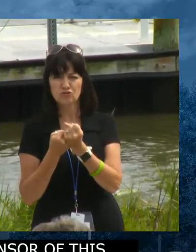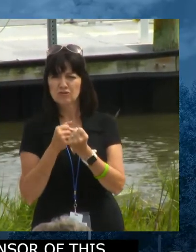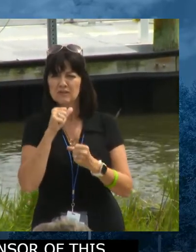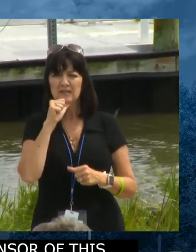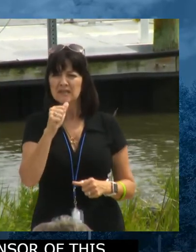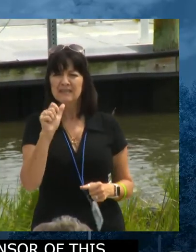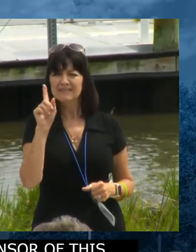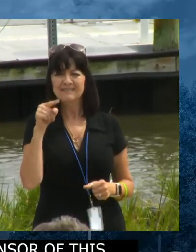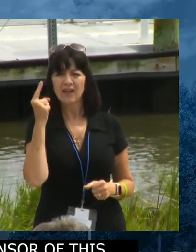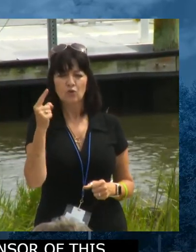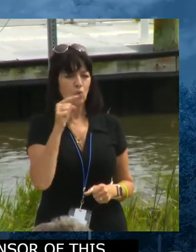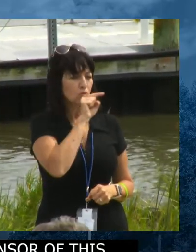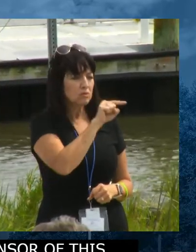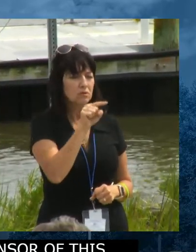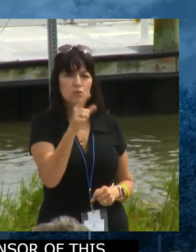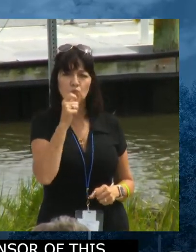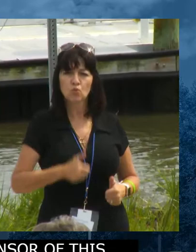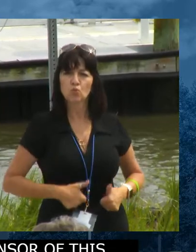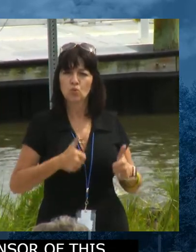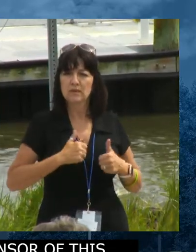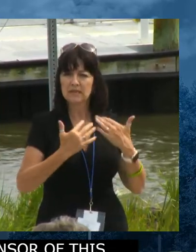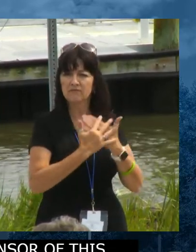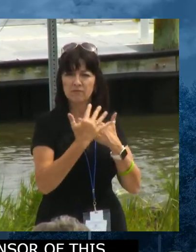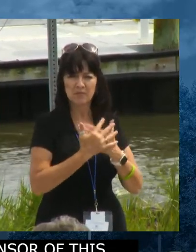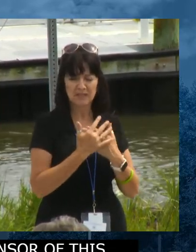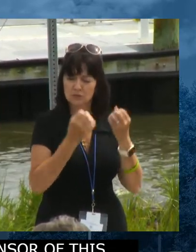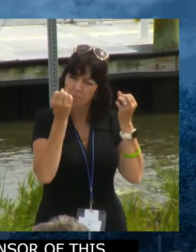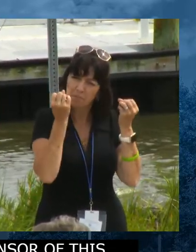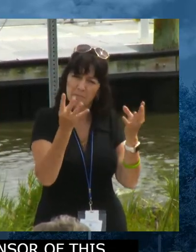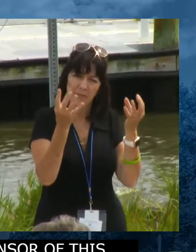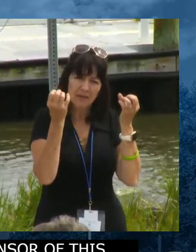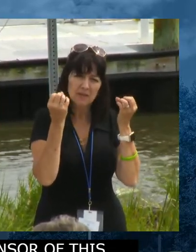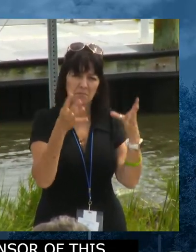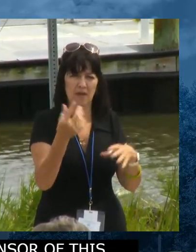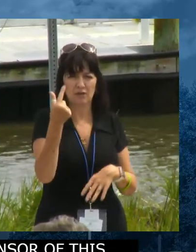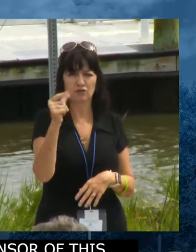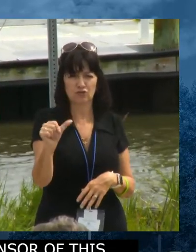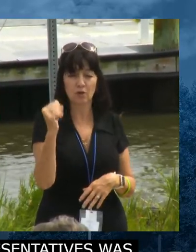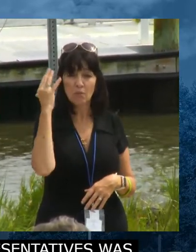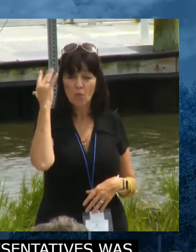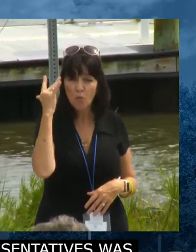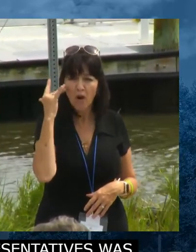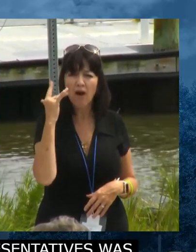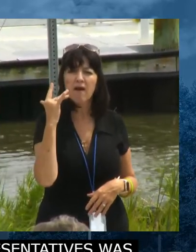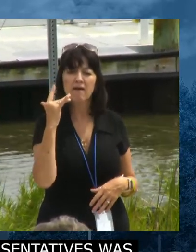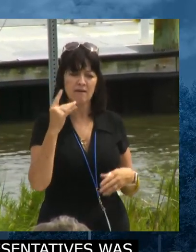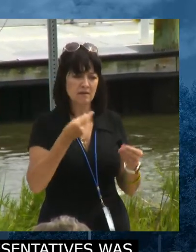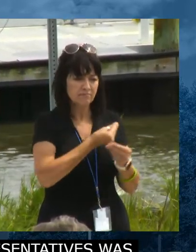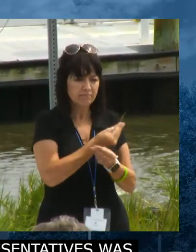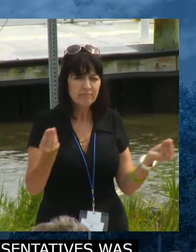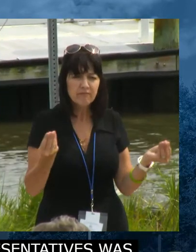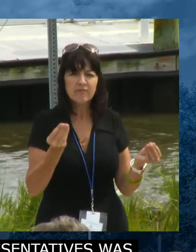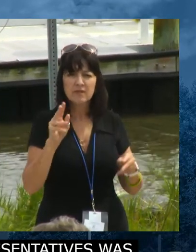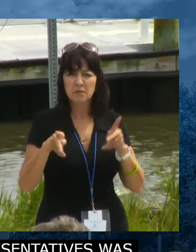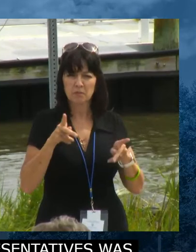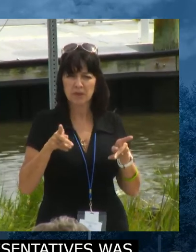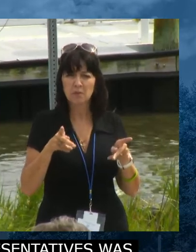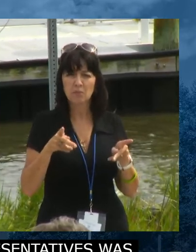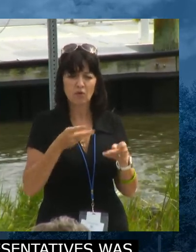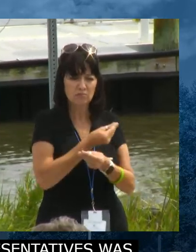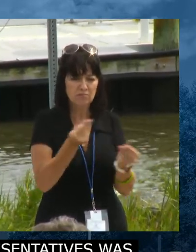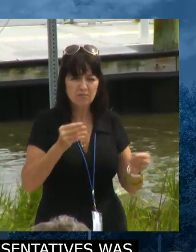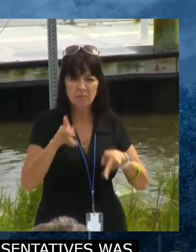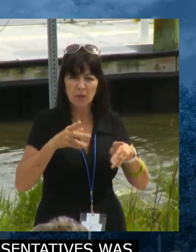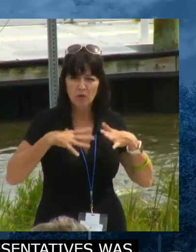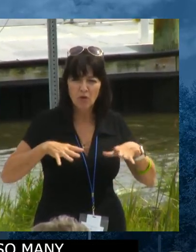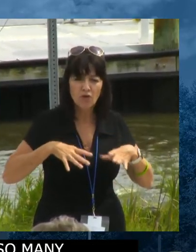coastal districts, it was so many members of the General Assembly. Because again, feeding people, clothing people and housing people and making sure that